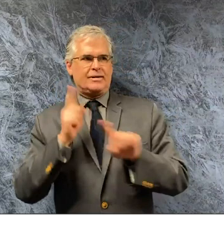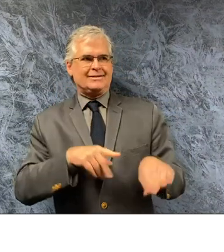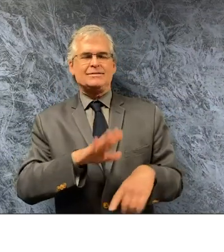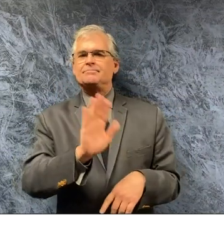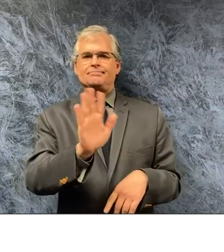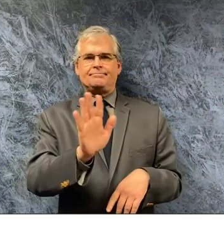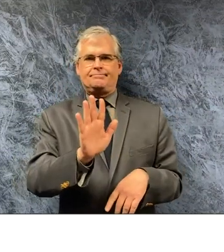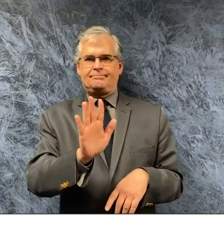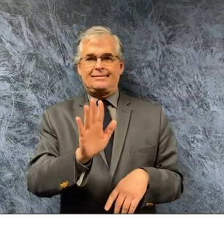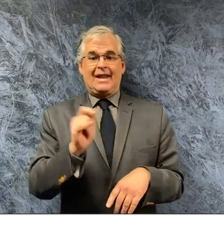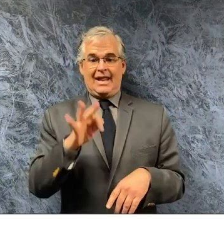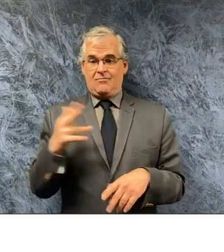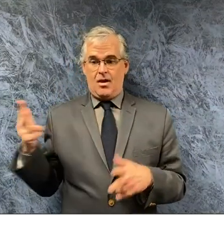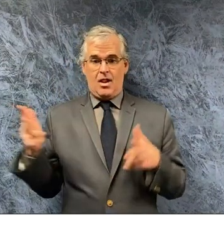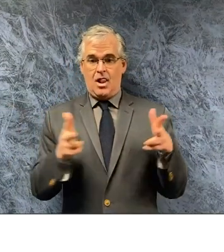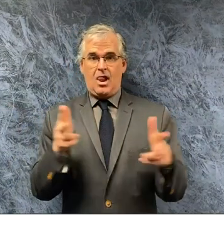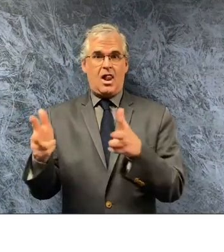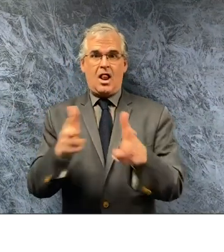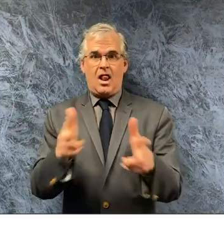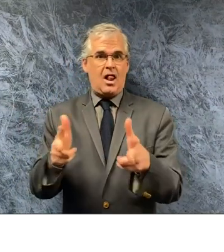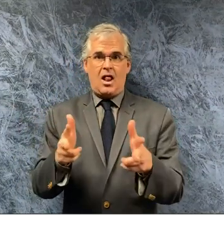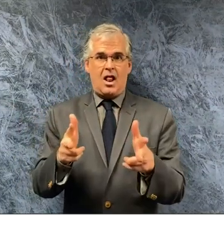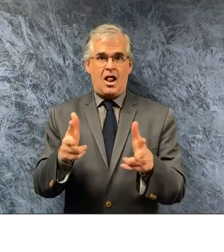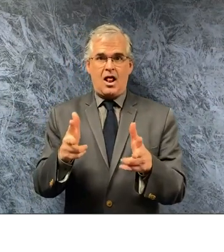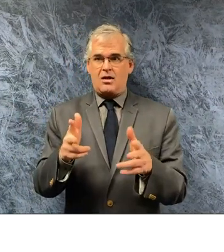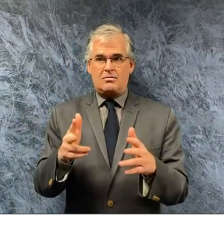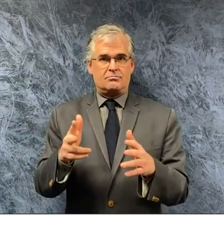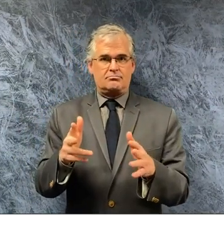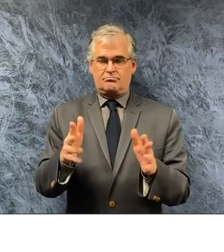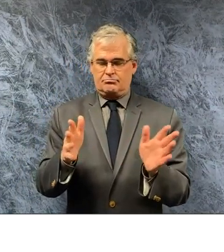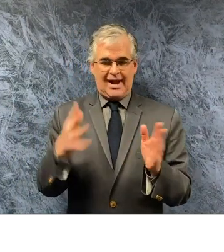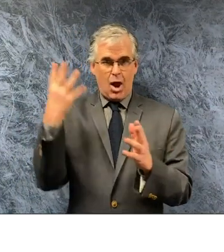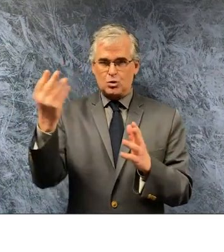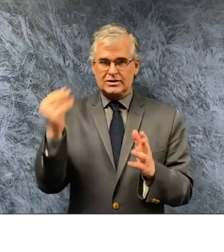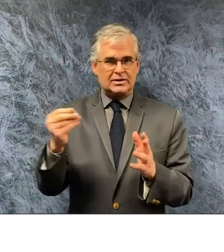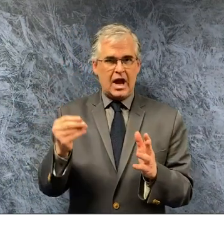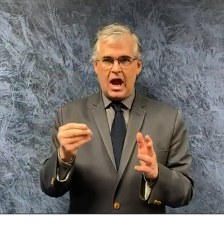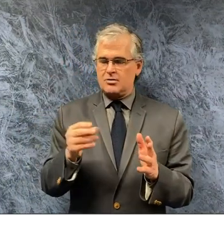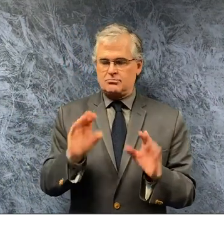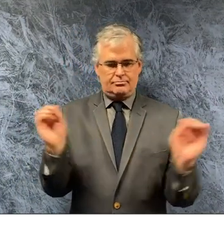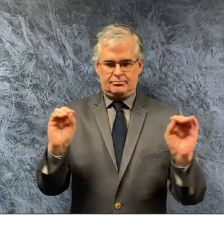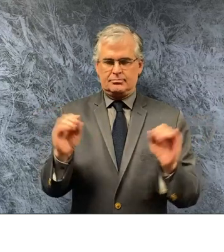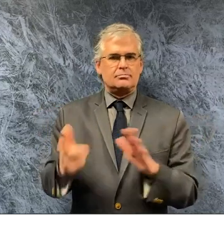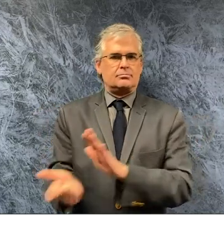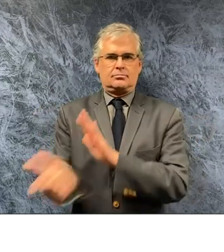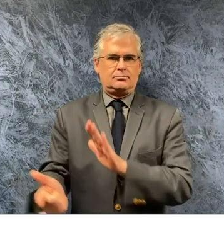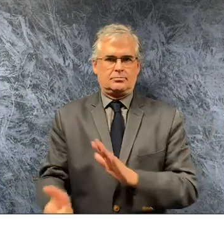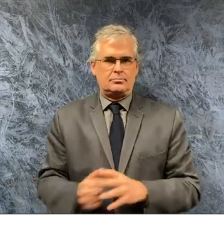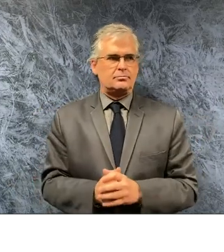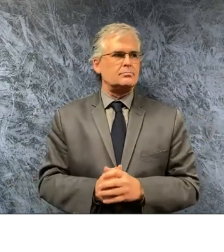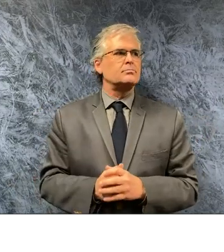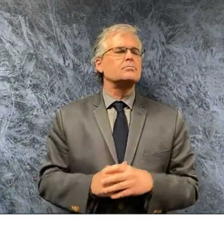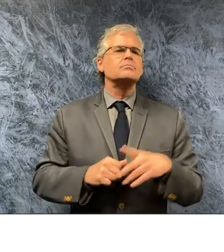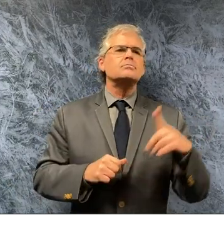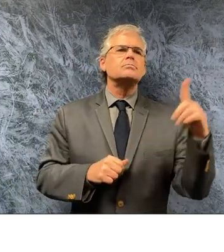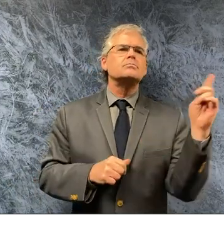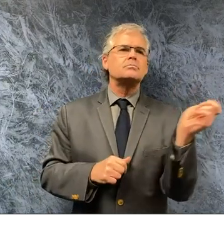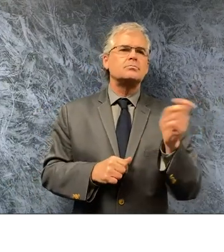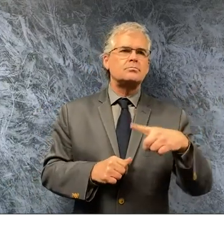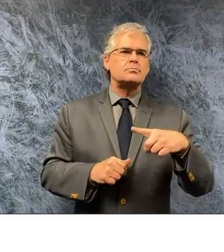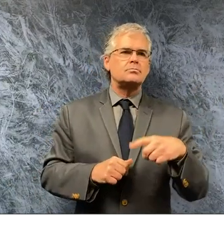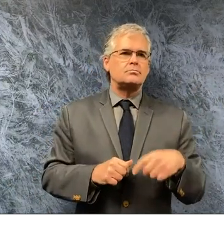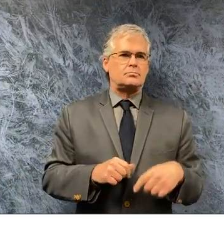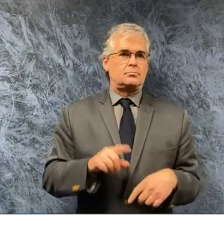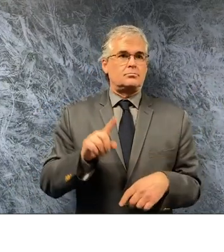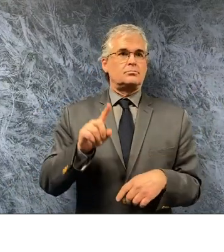yes sir governor do you have any concerns about infringing on first amendment rights when it comes to explicitly explicitly